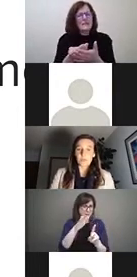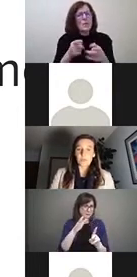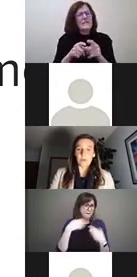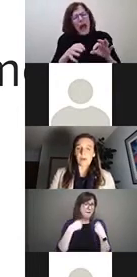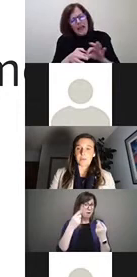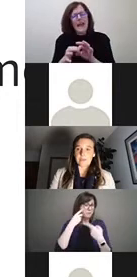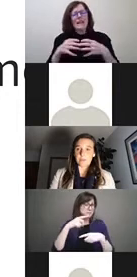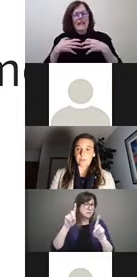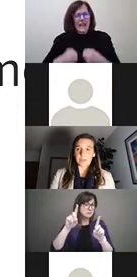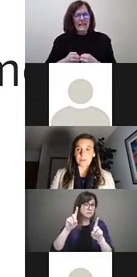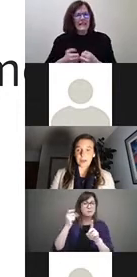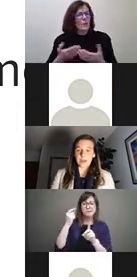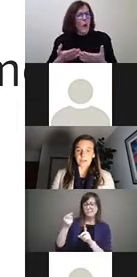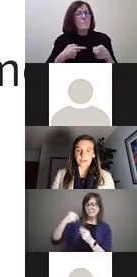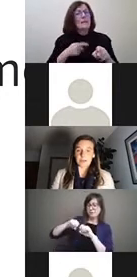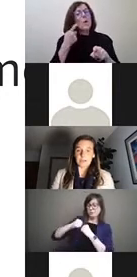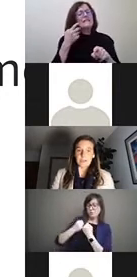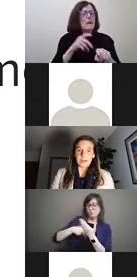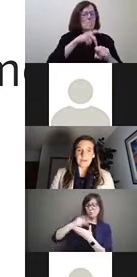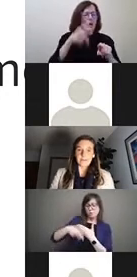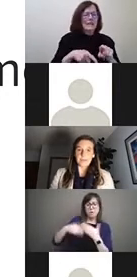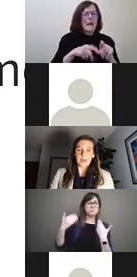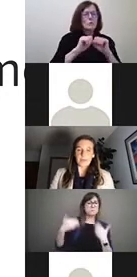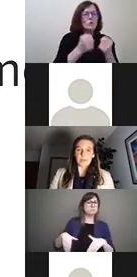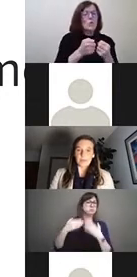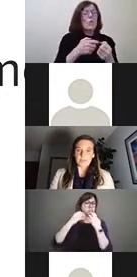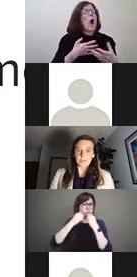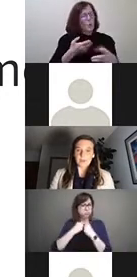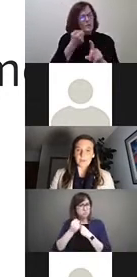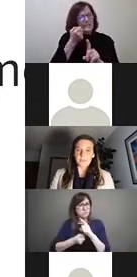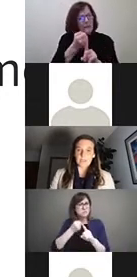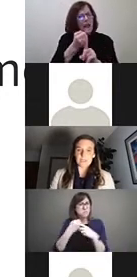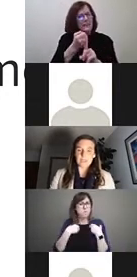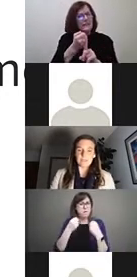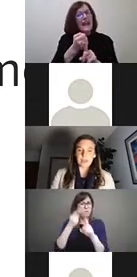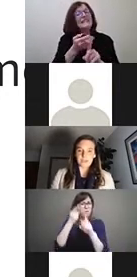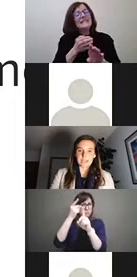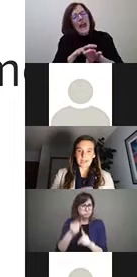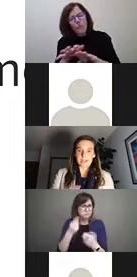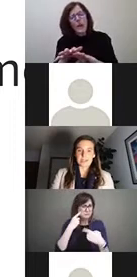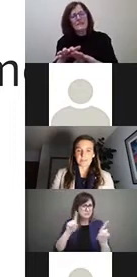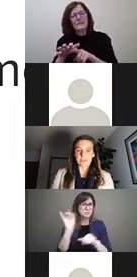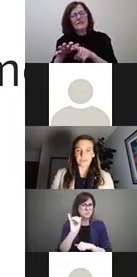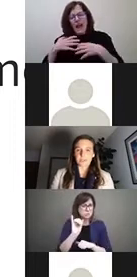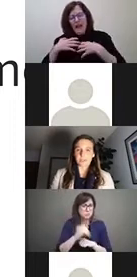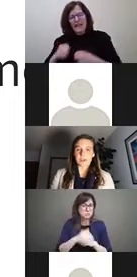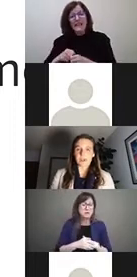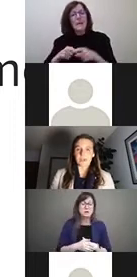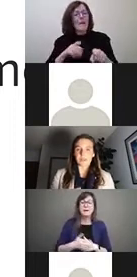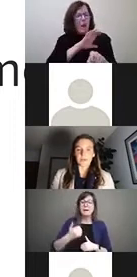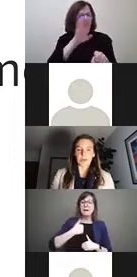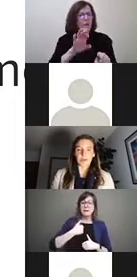know that social programs have a really big impact on health outcomes as well. And in fact, Canada's expenditures